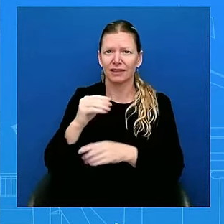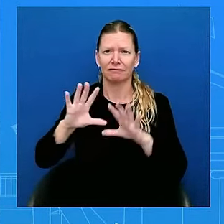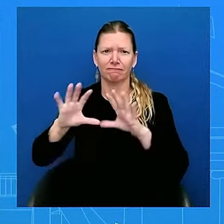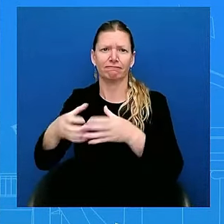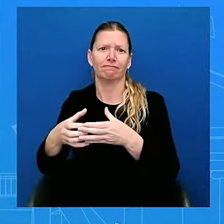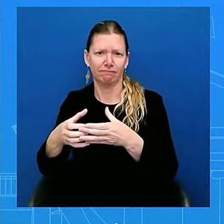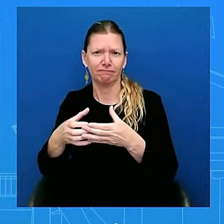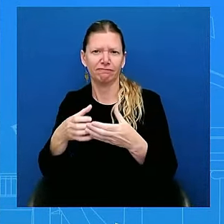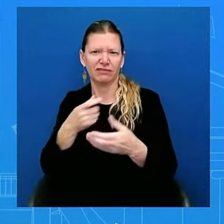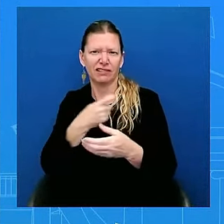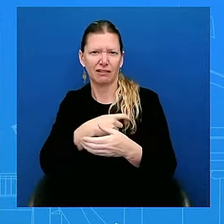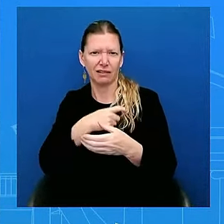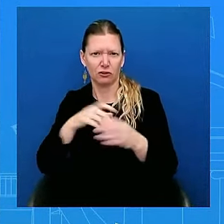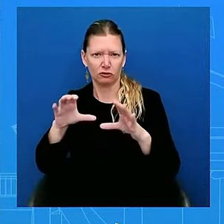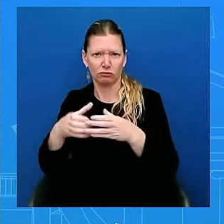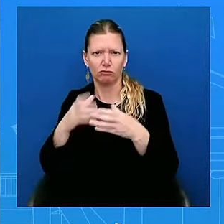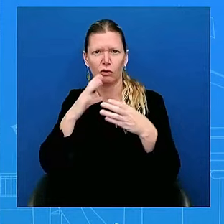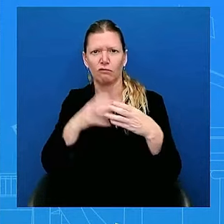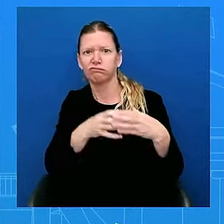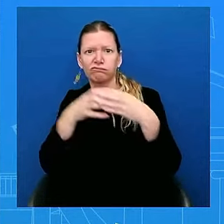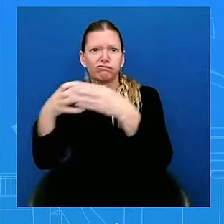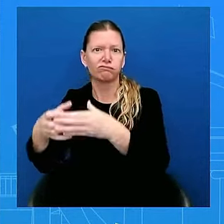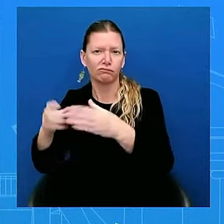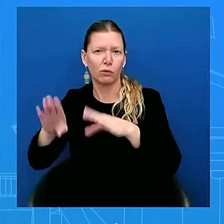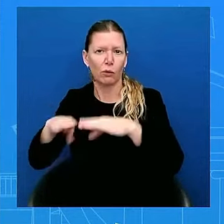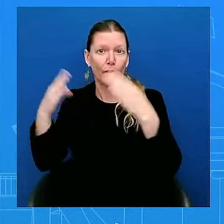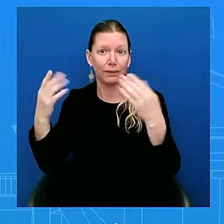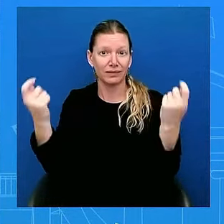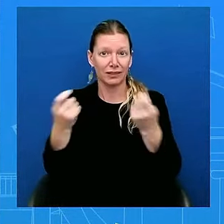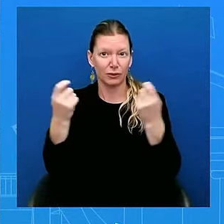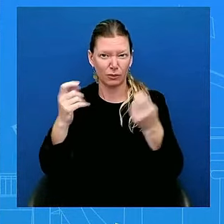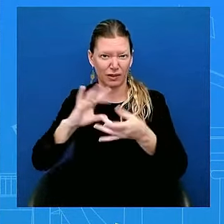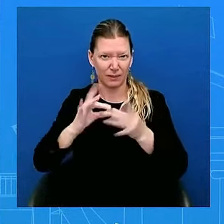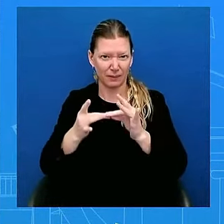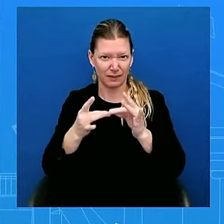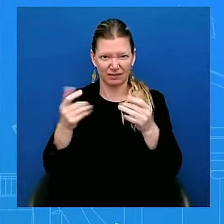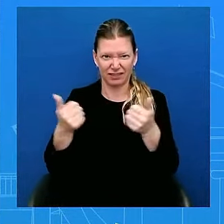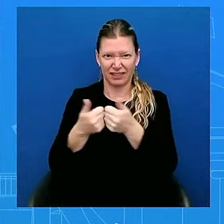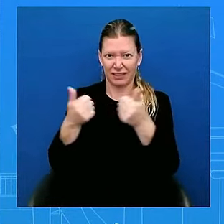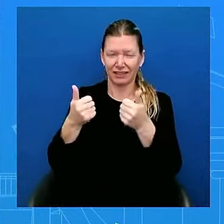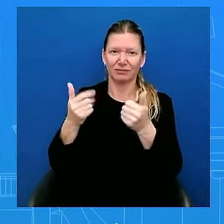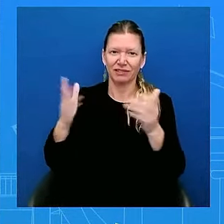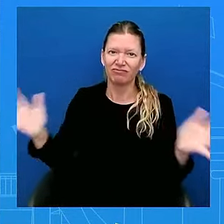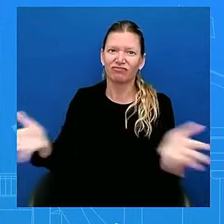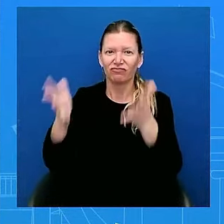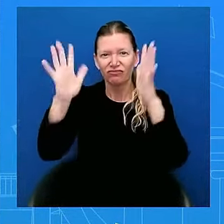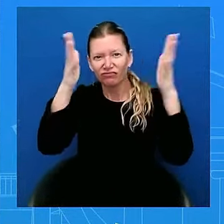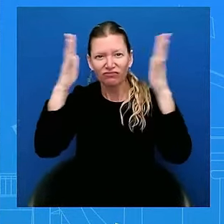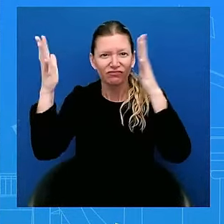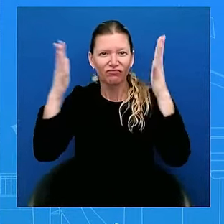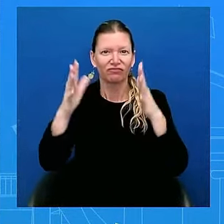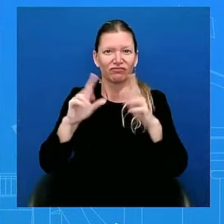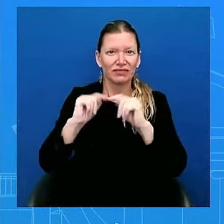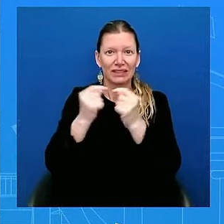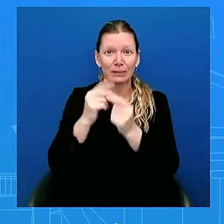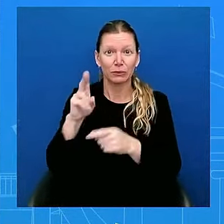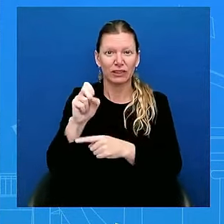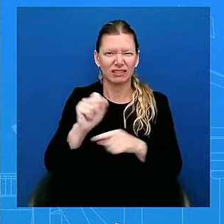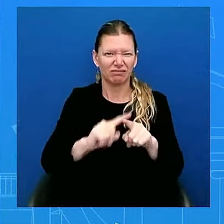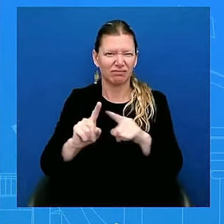the opening of the Tokyo 2020 Olympic Games, which were held in the summer of 2021 due to COVID